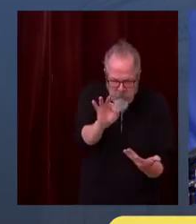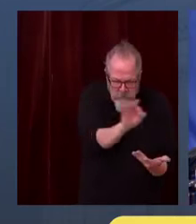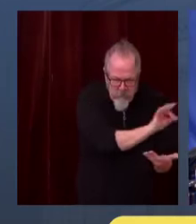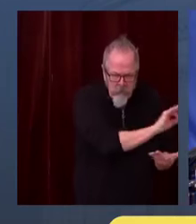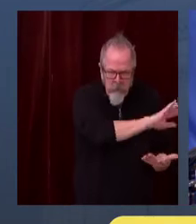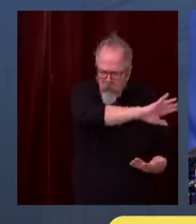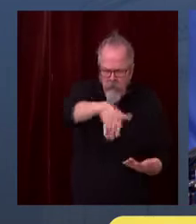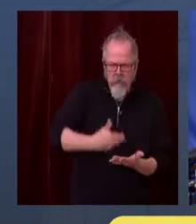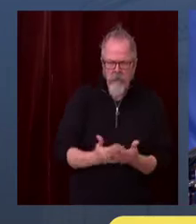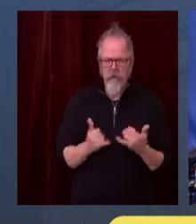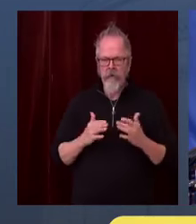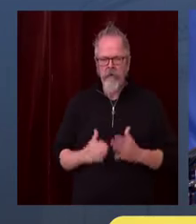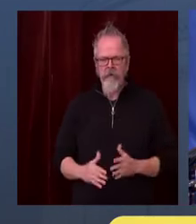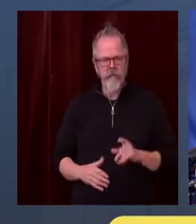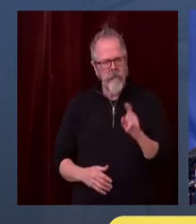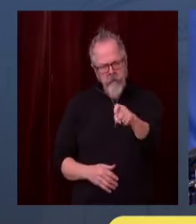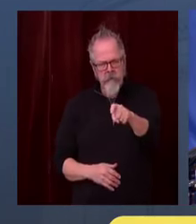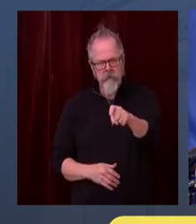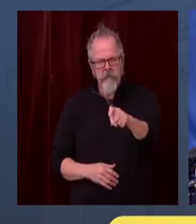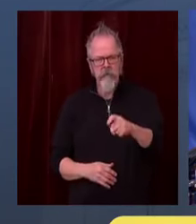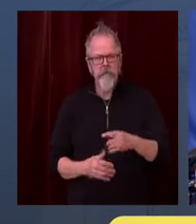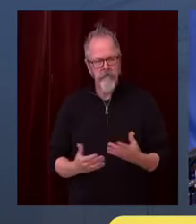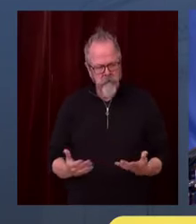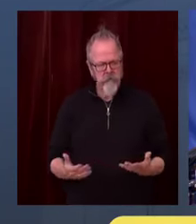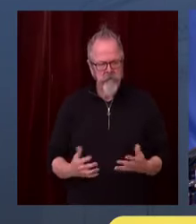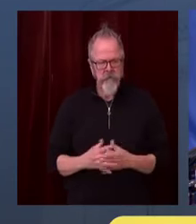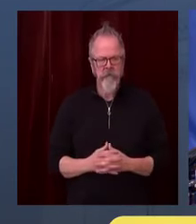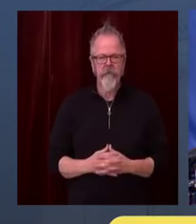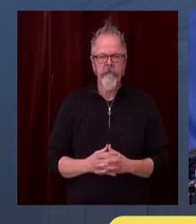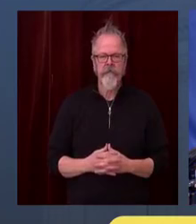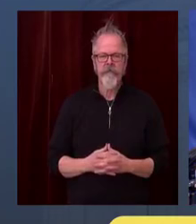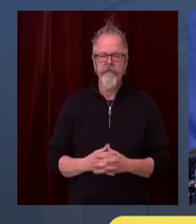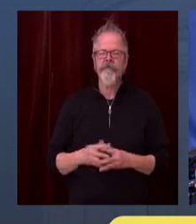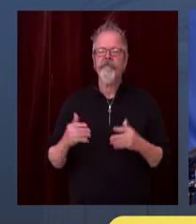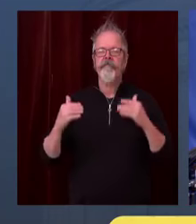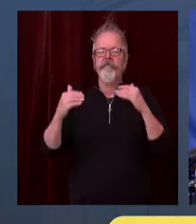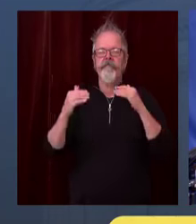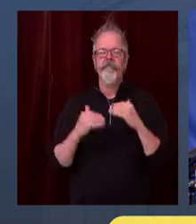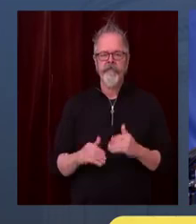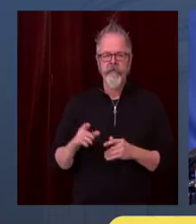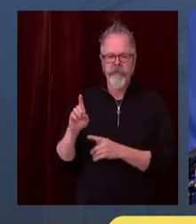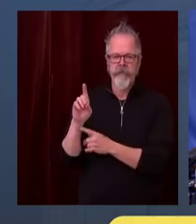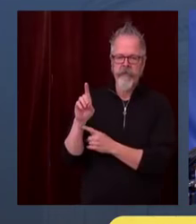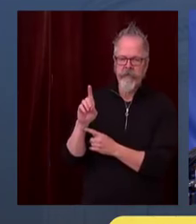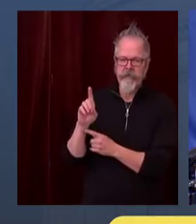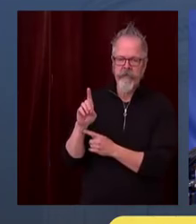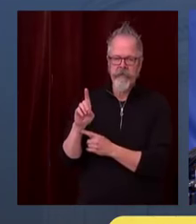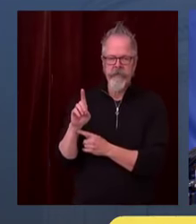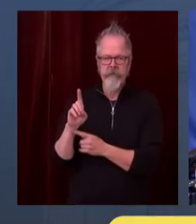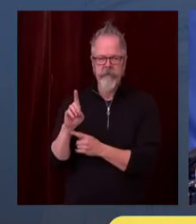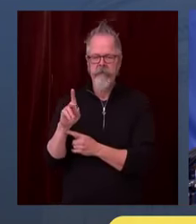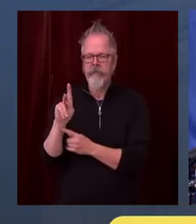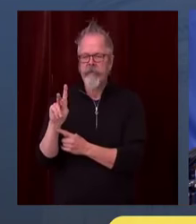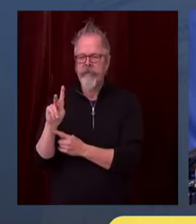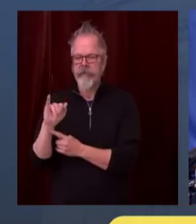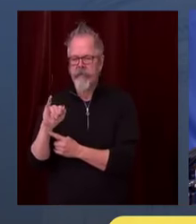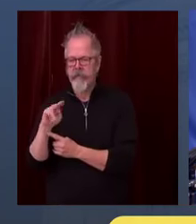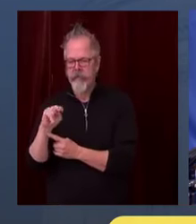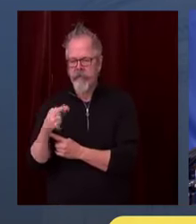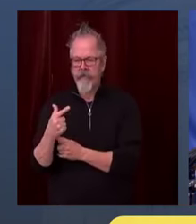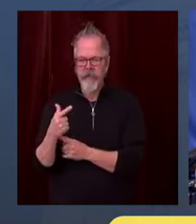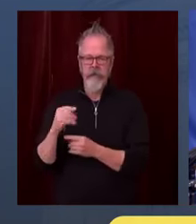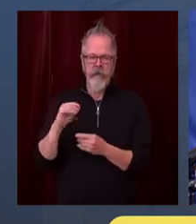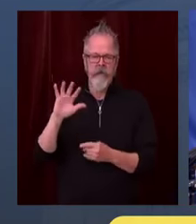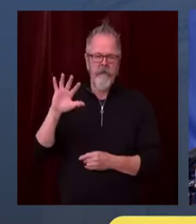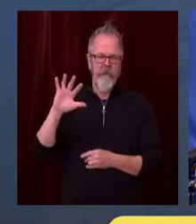All right. Up next, we'll go to Amy Moreno with King 5. Go ahead, Amy. Yes, Governor. I want to circle